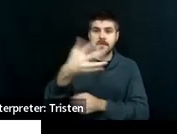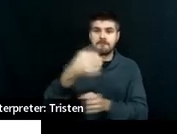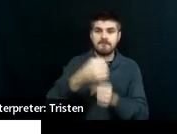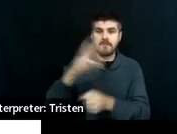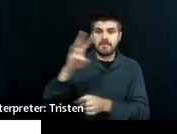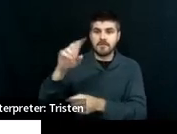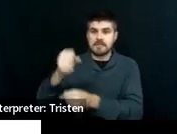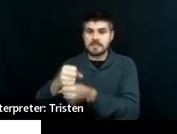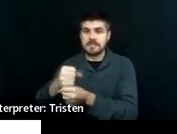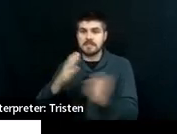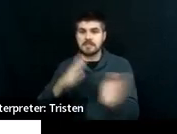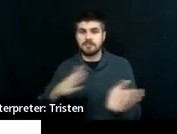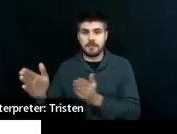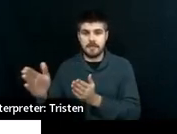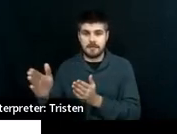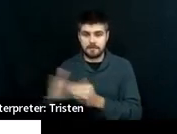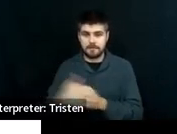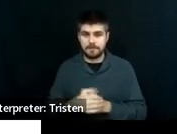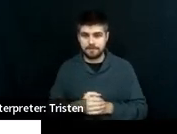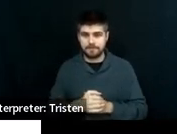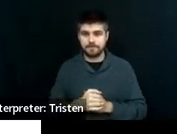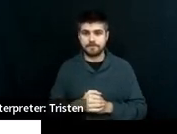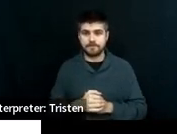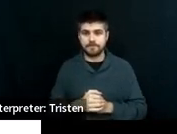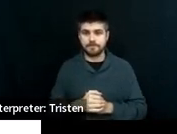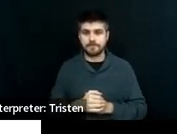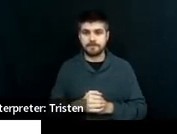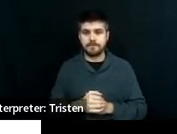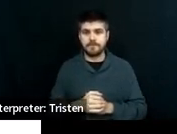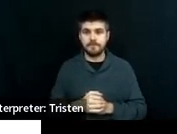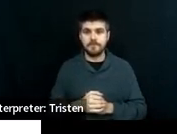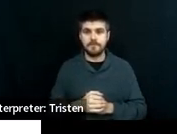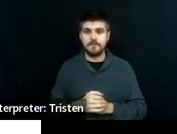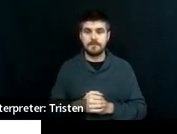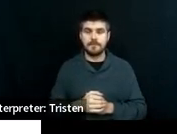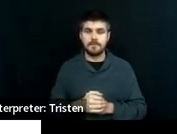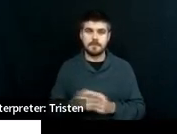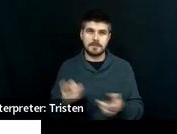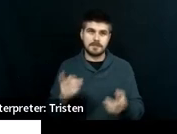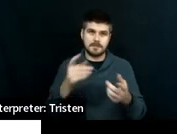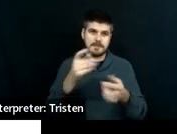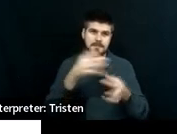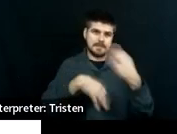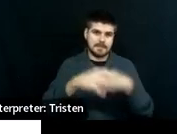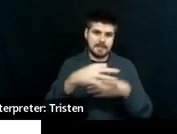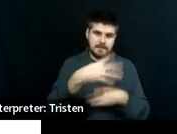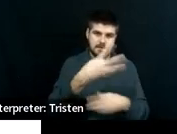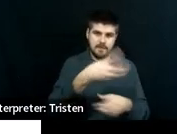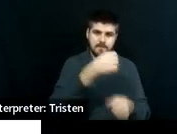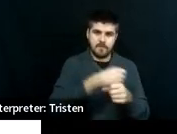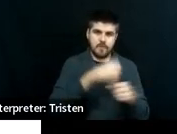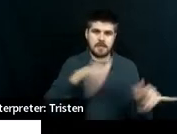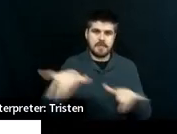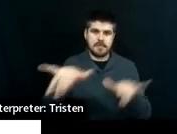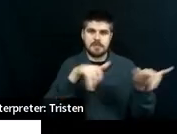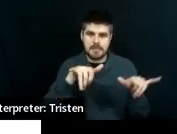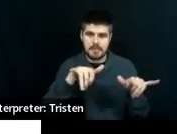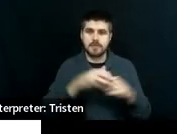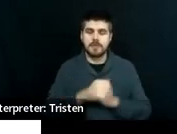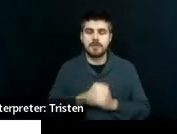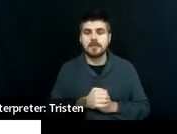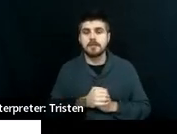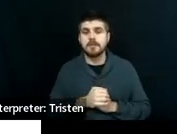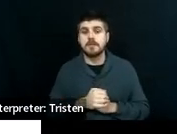course of study for them versus the traditional four. But remember,